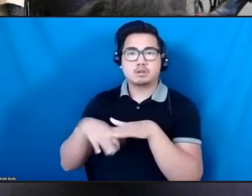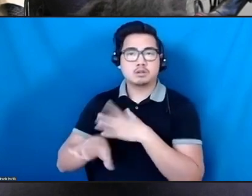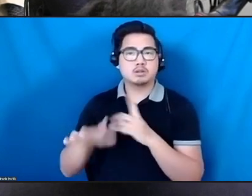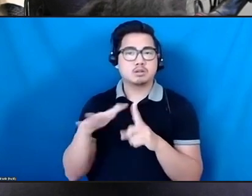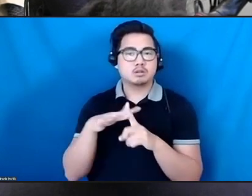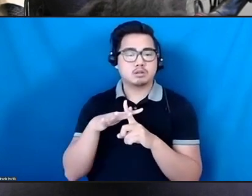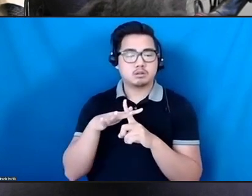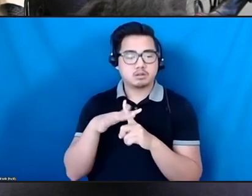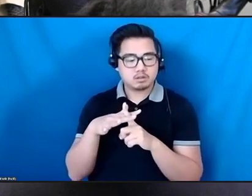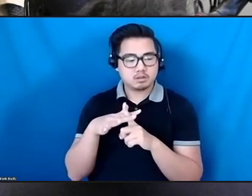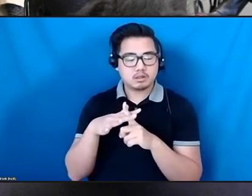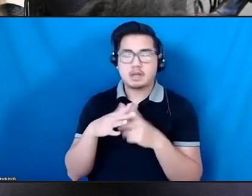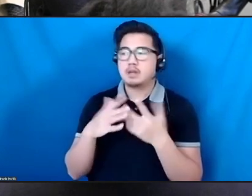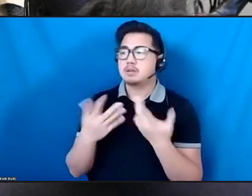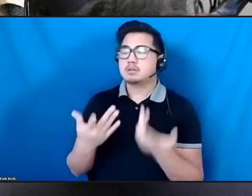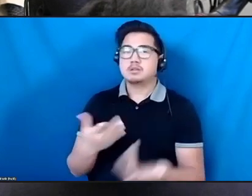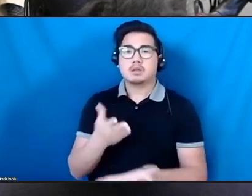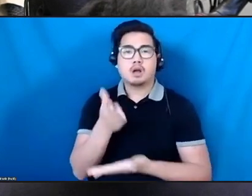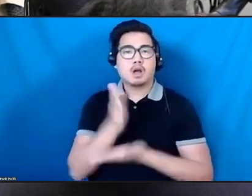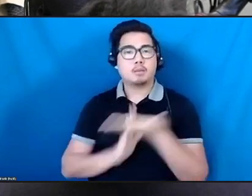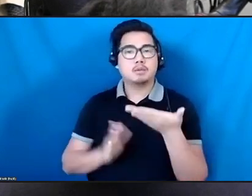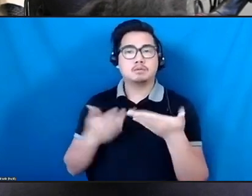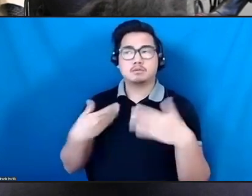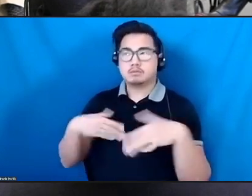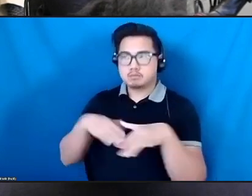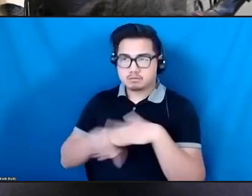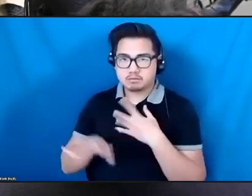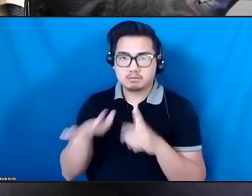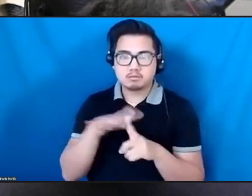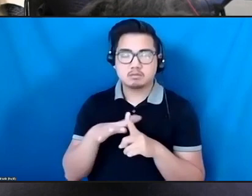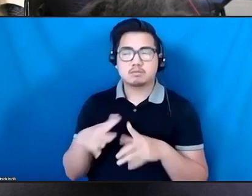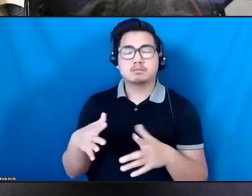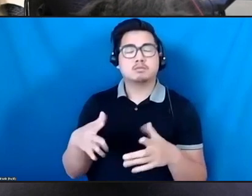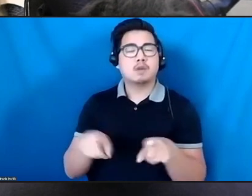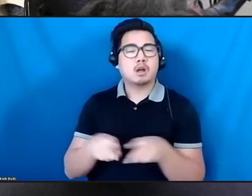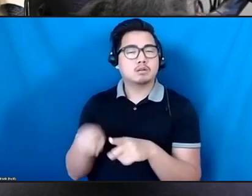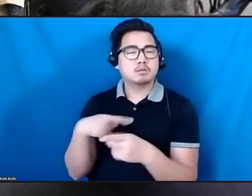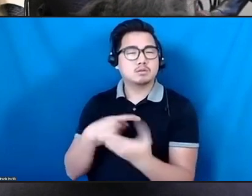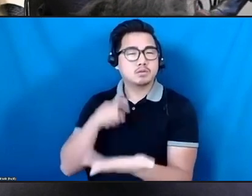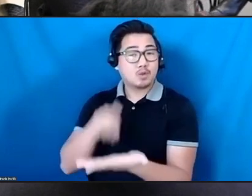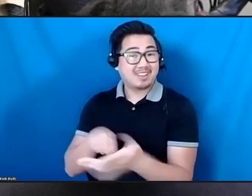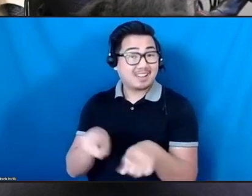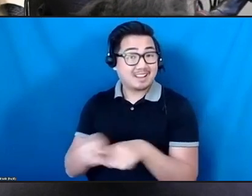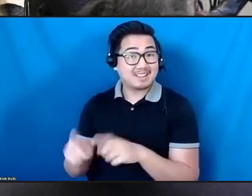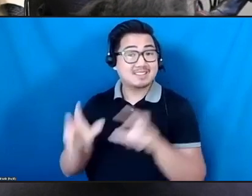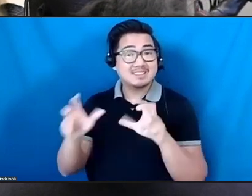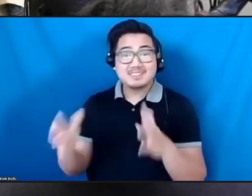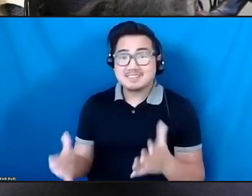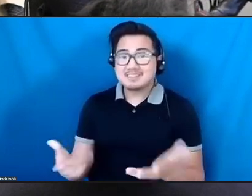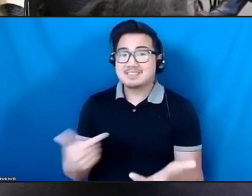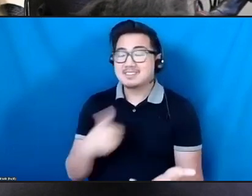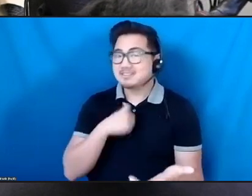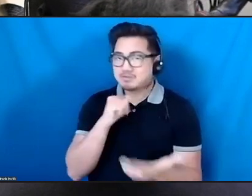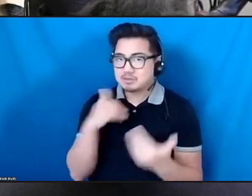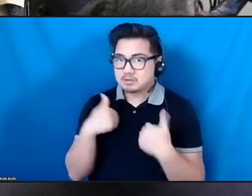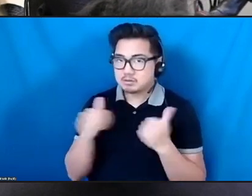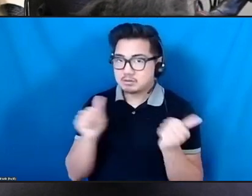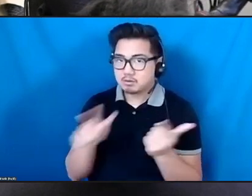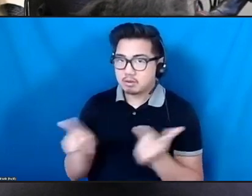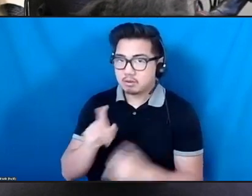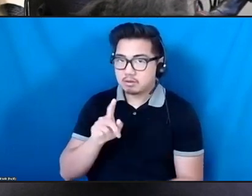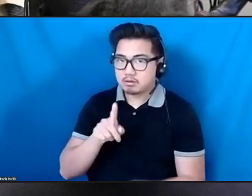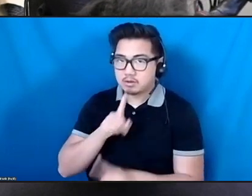of being a funder and being able to acknowledge that you don't have the answers to everything. And that,